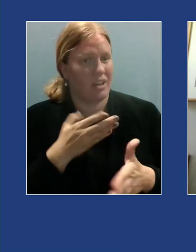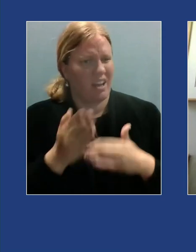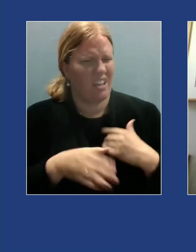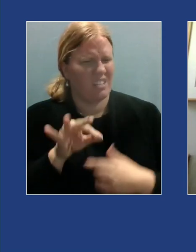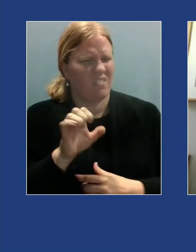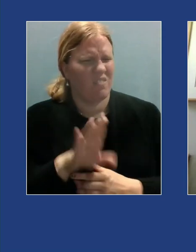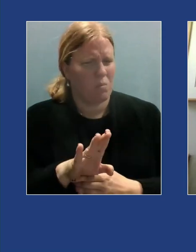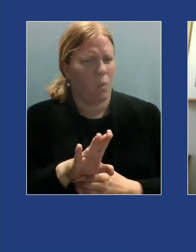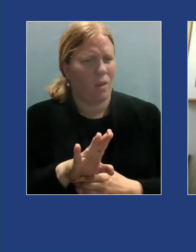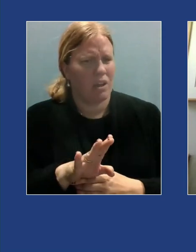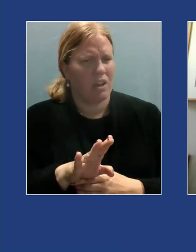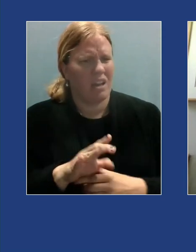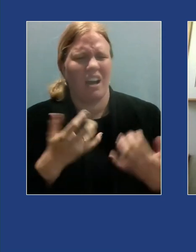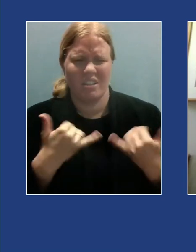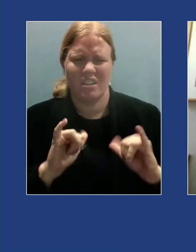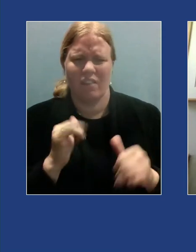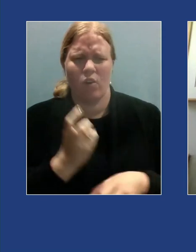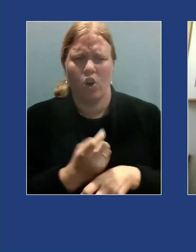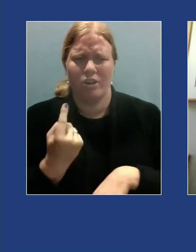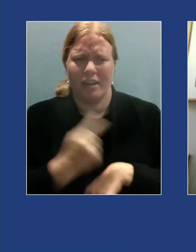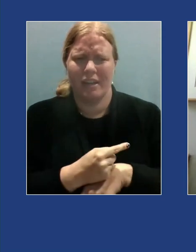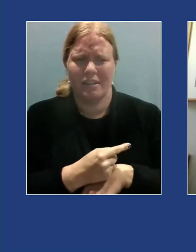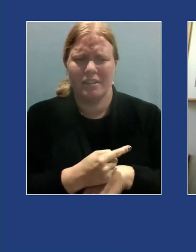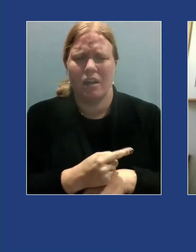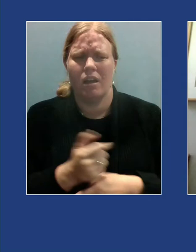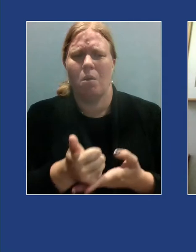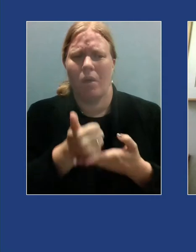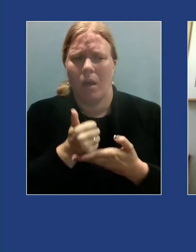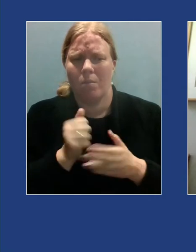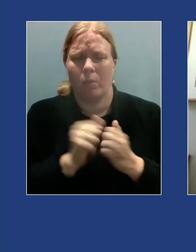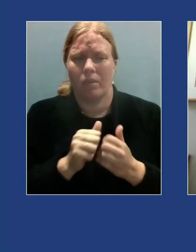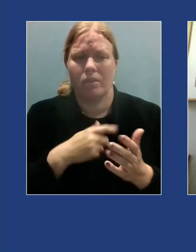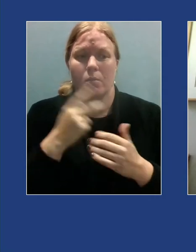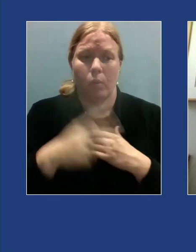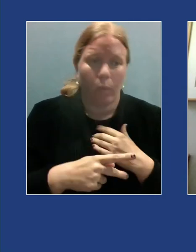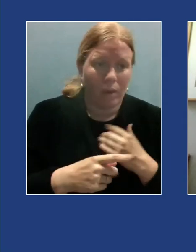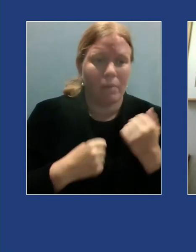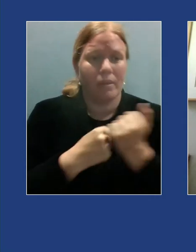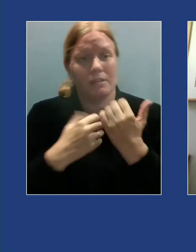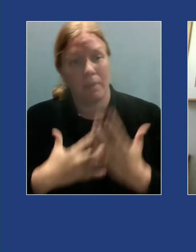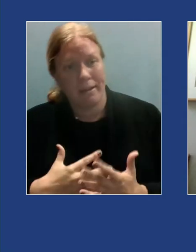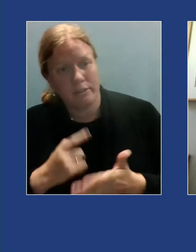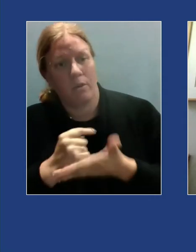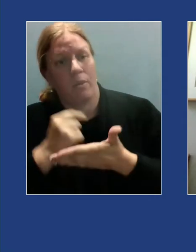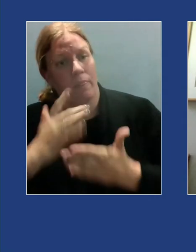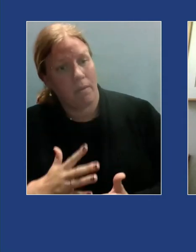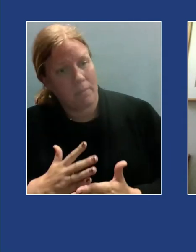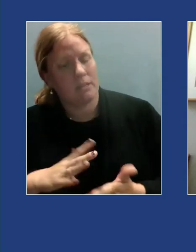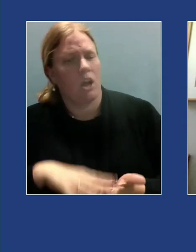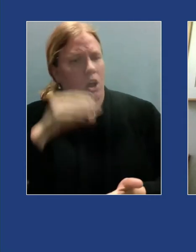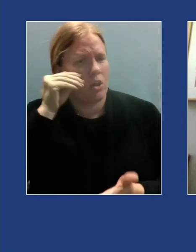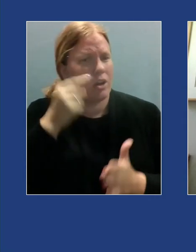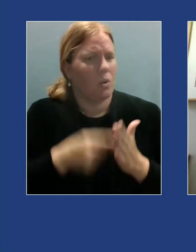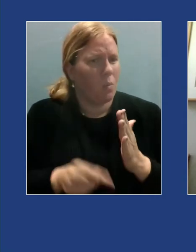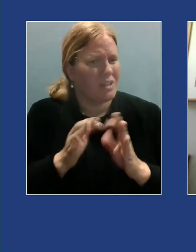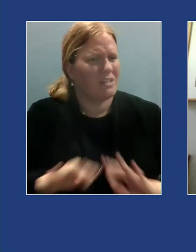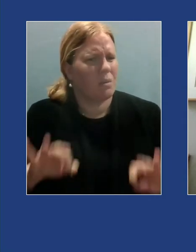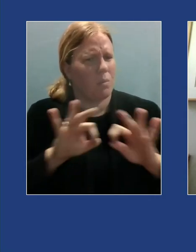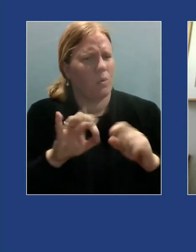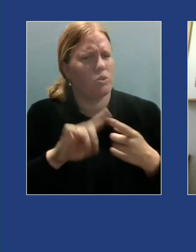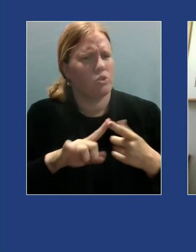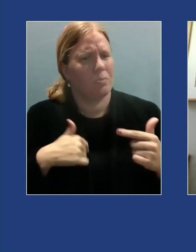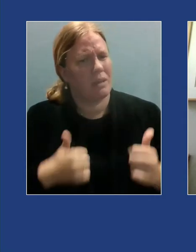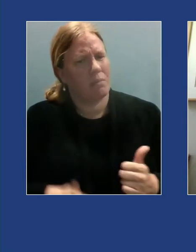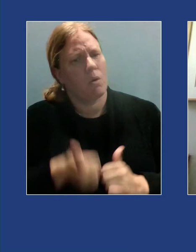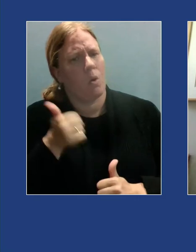hard days with the help of my program my sponsor and my therapist I'm learning what matters to me most and to give myself the things that I need